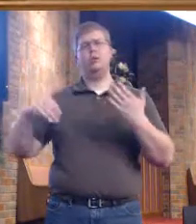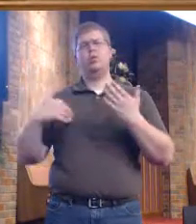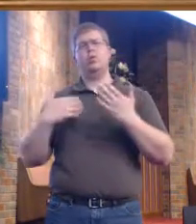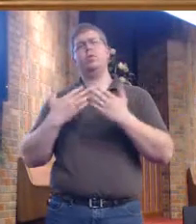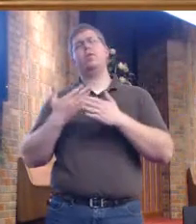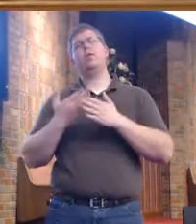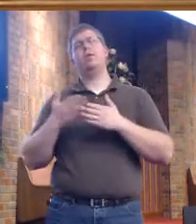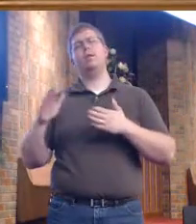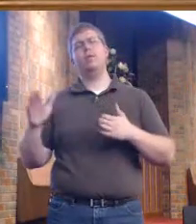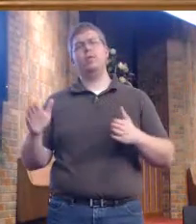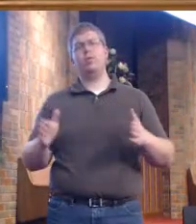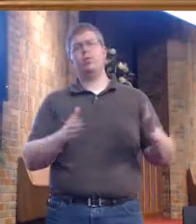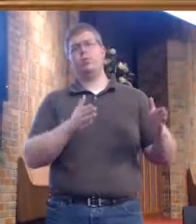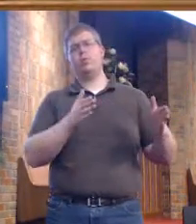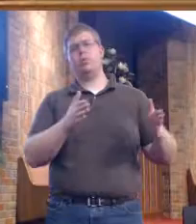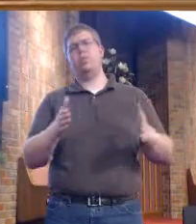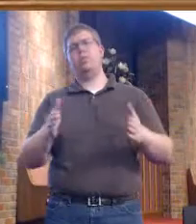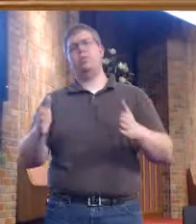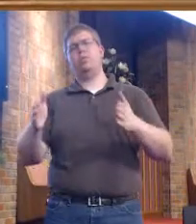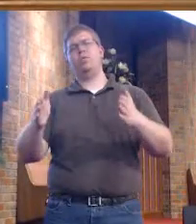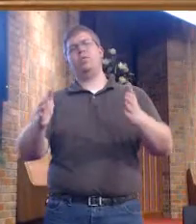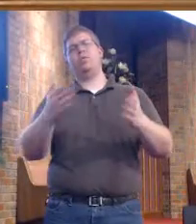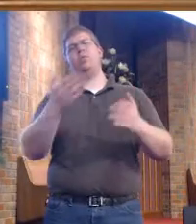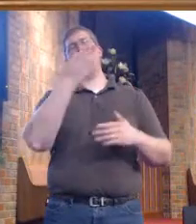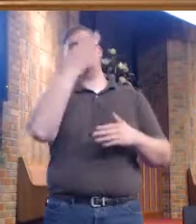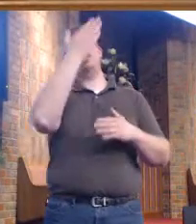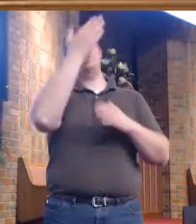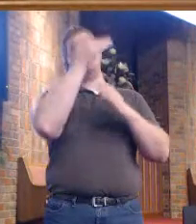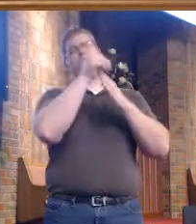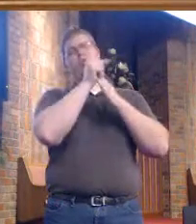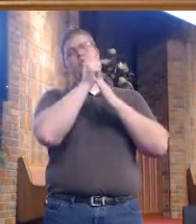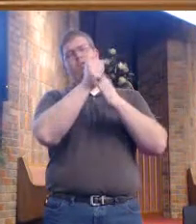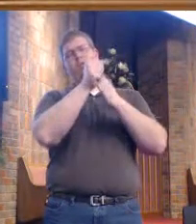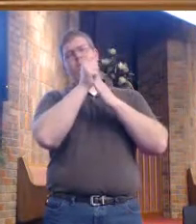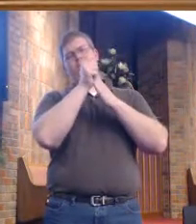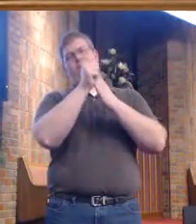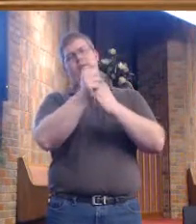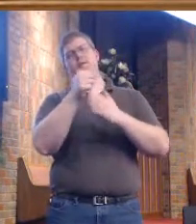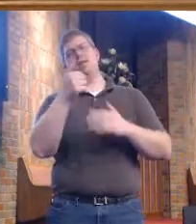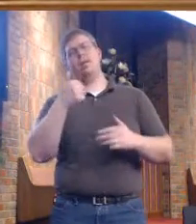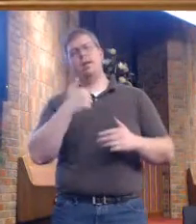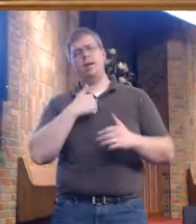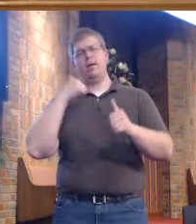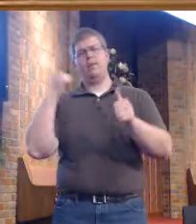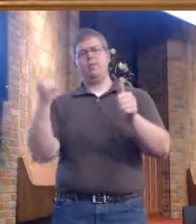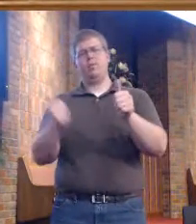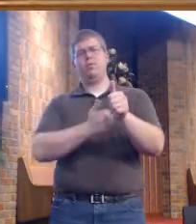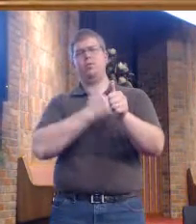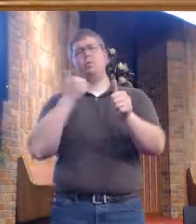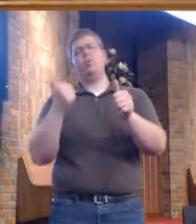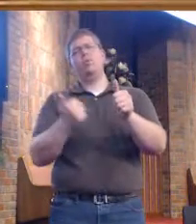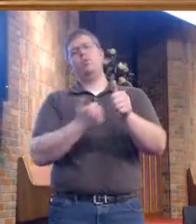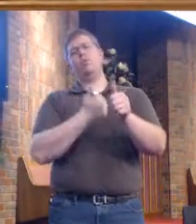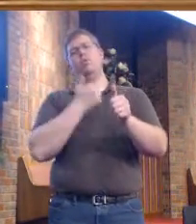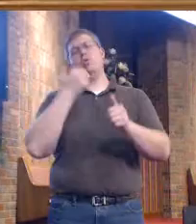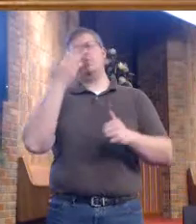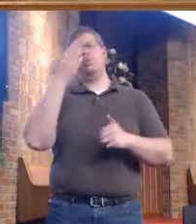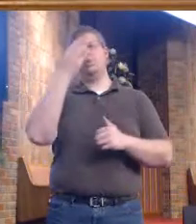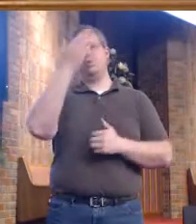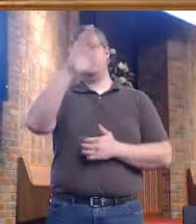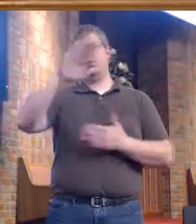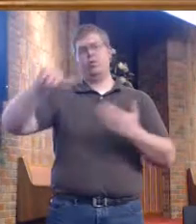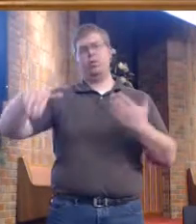by step you'll lead me. And I will follow you